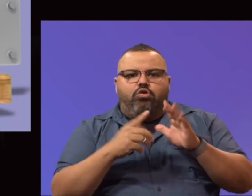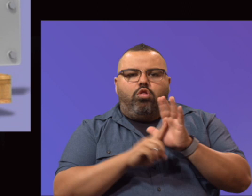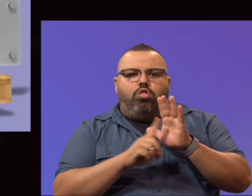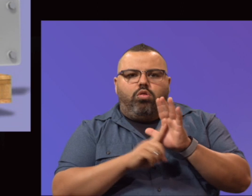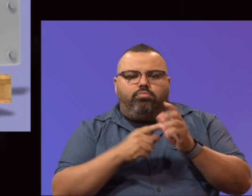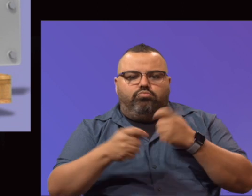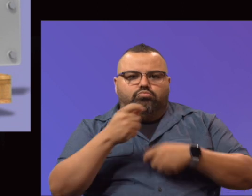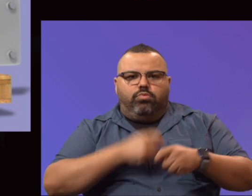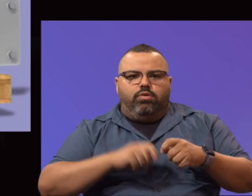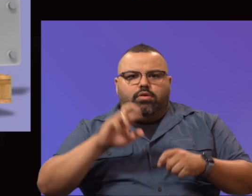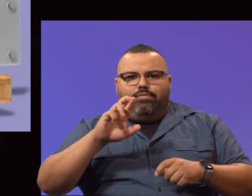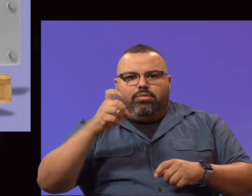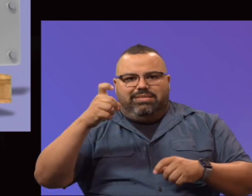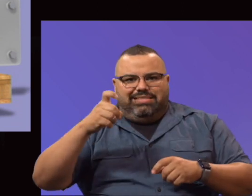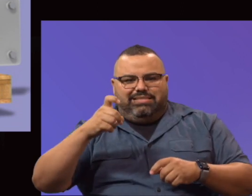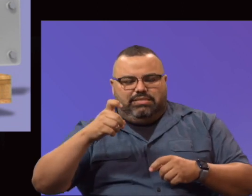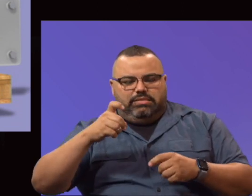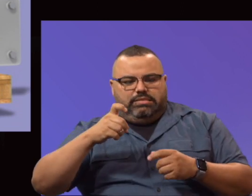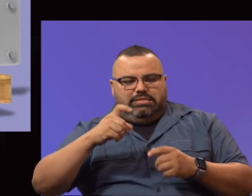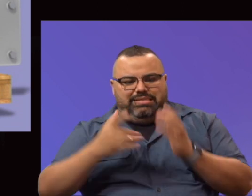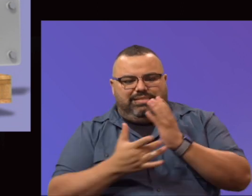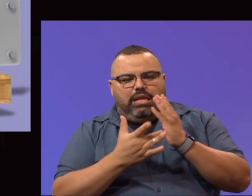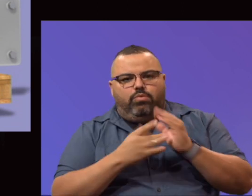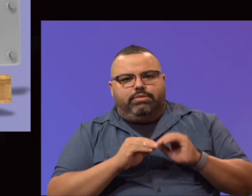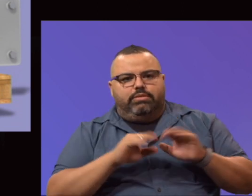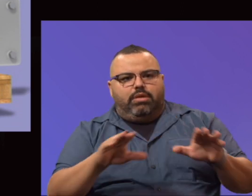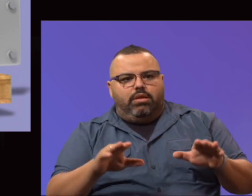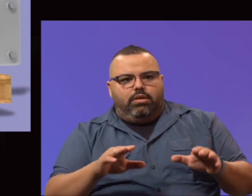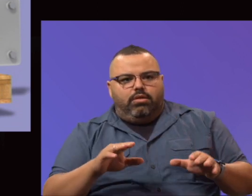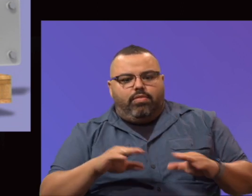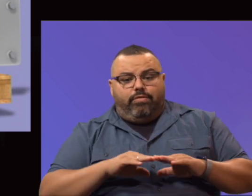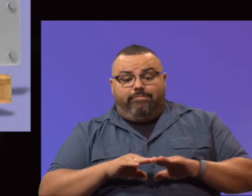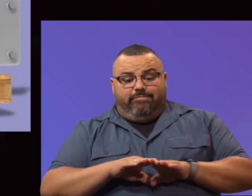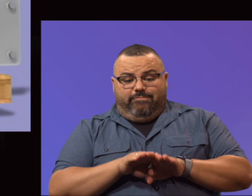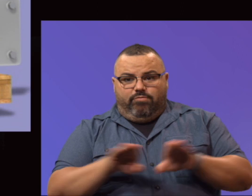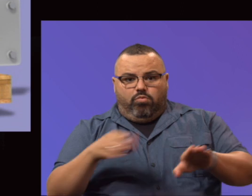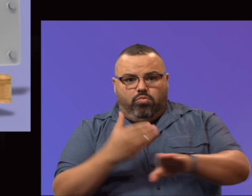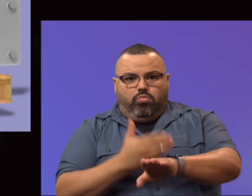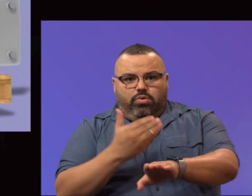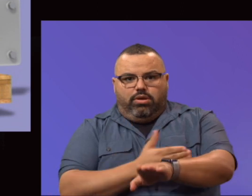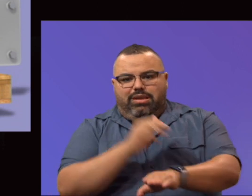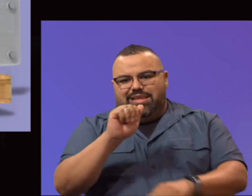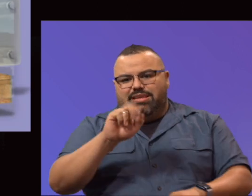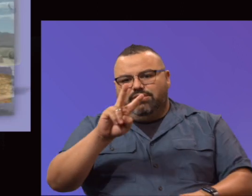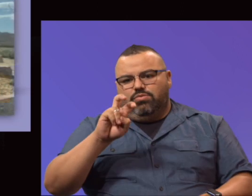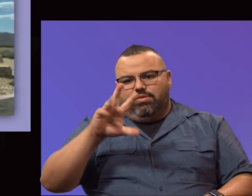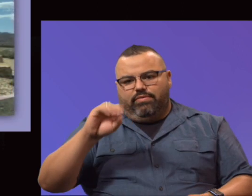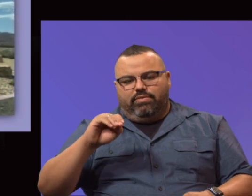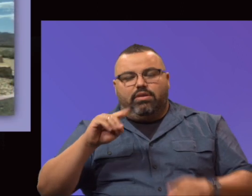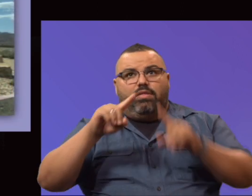was expanded. The floor replacement in A-250. And again, the marquee signage was installed.